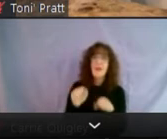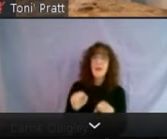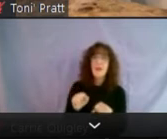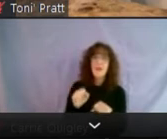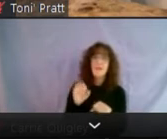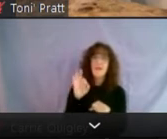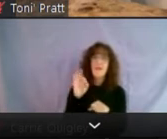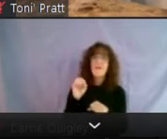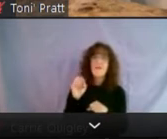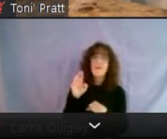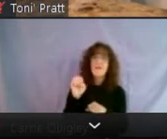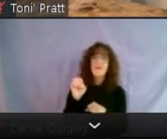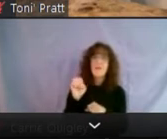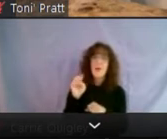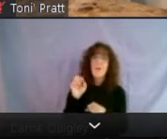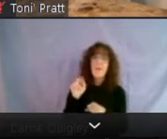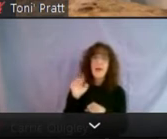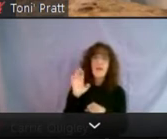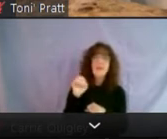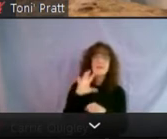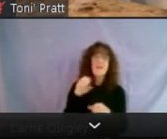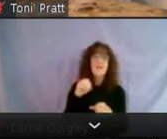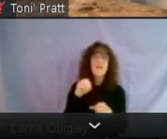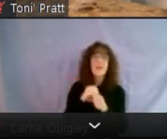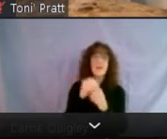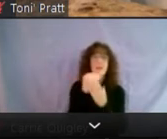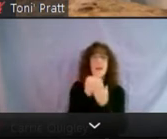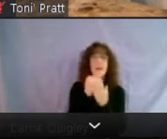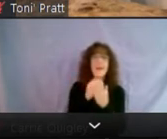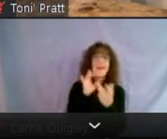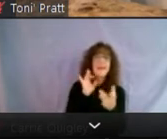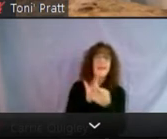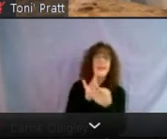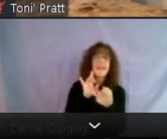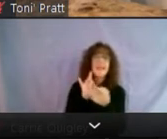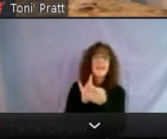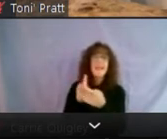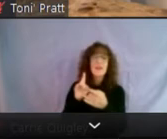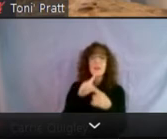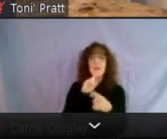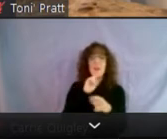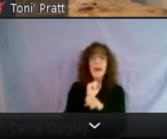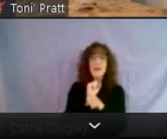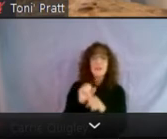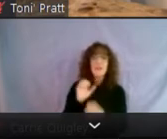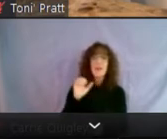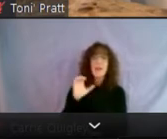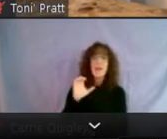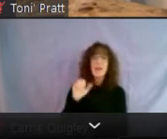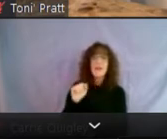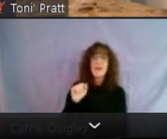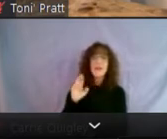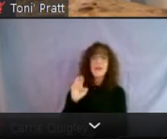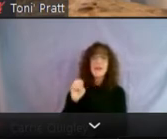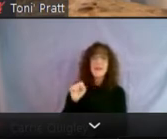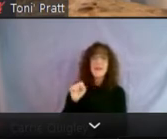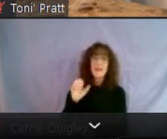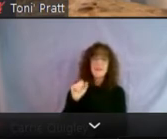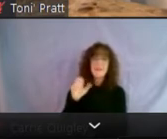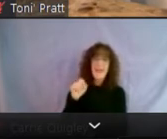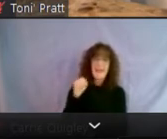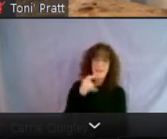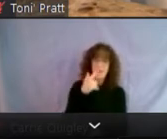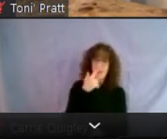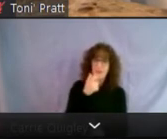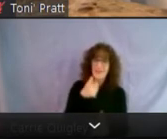included, uh, sources that directly link to the actual cares act, uh, language in case you're interested. Next